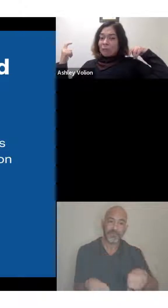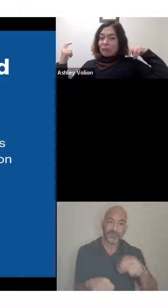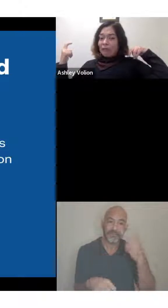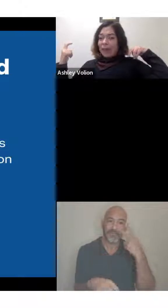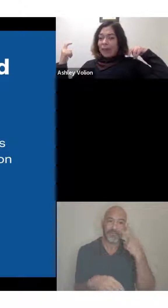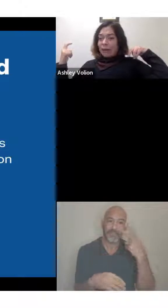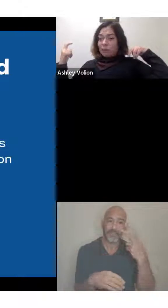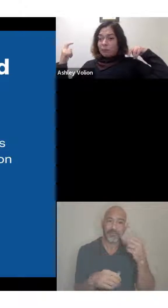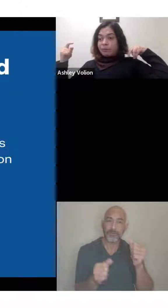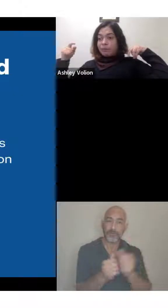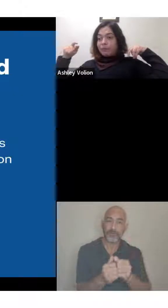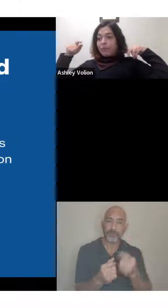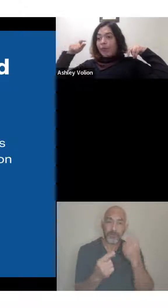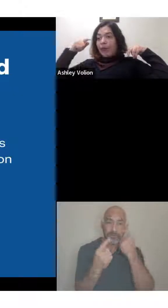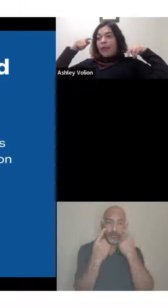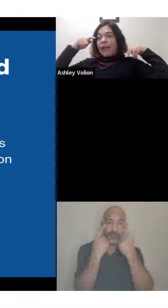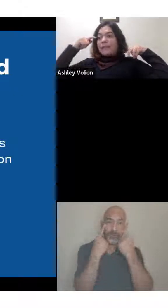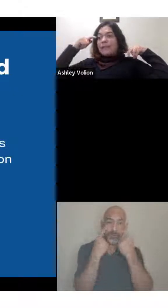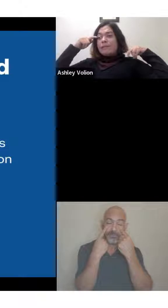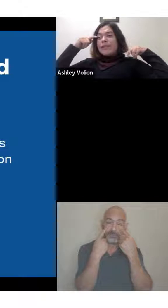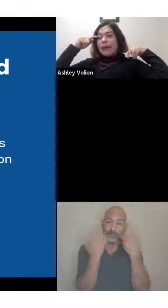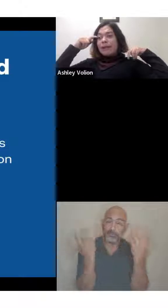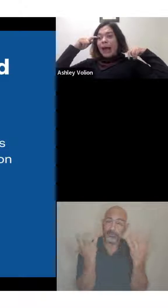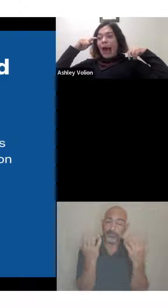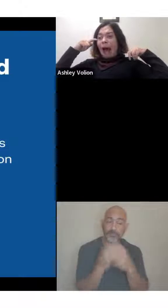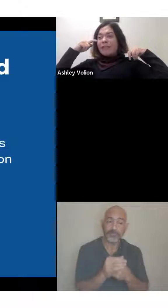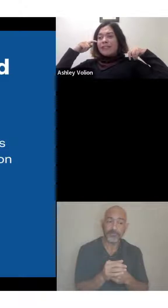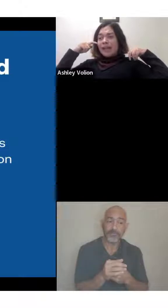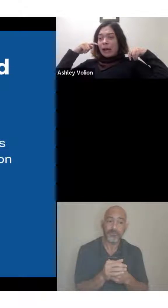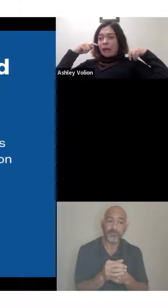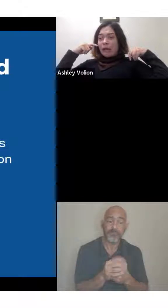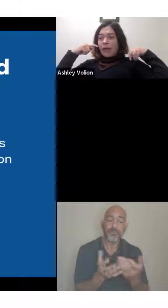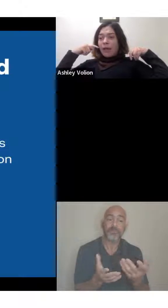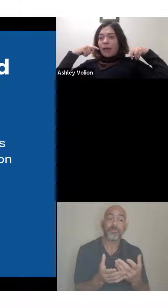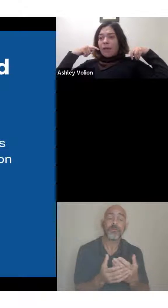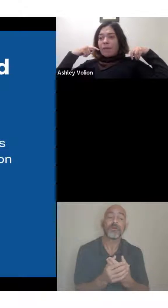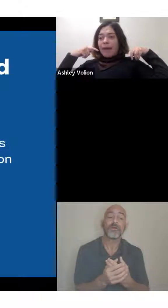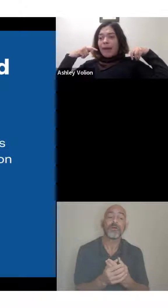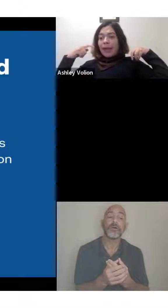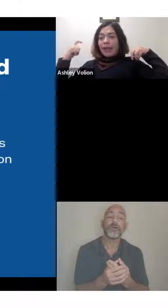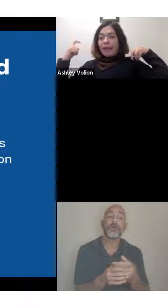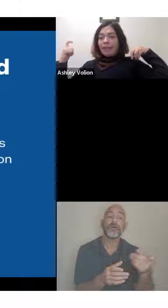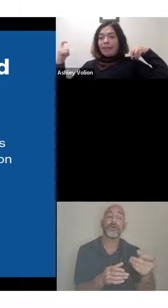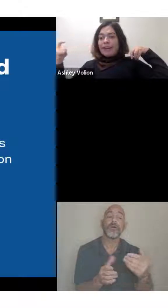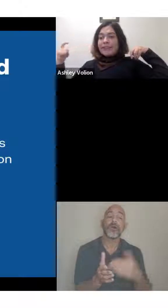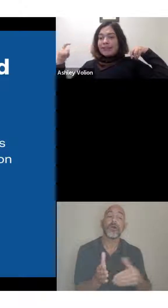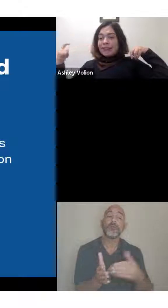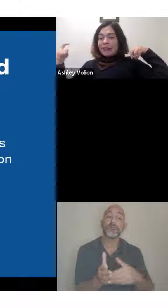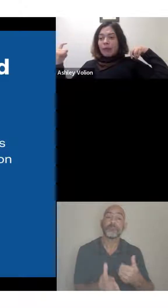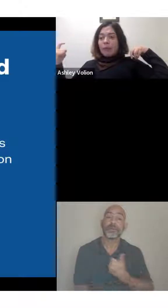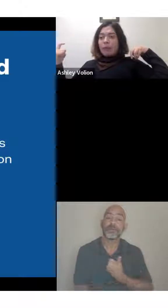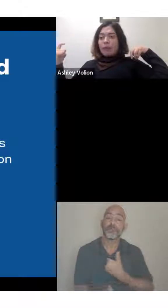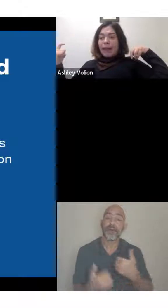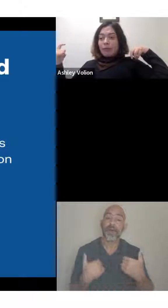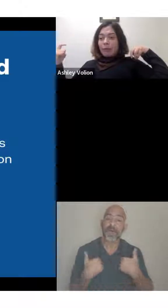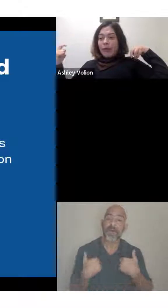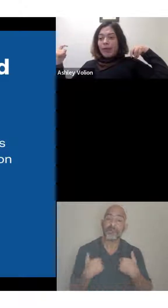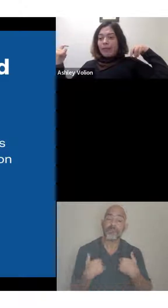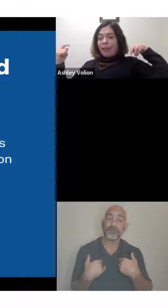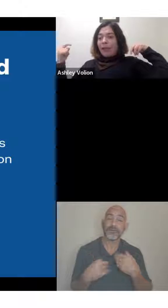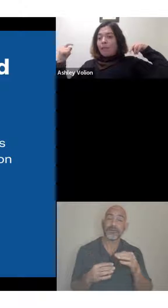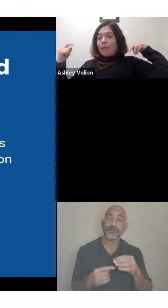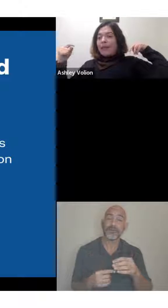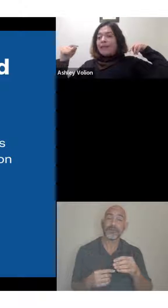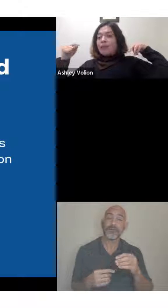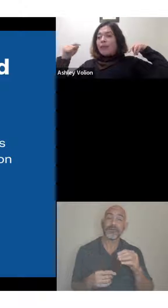accessible van. And sometimes I have to tell my friends or the people that I'm